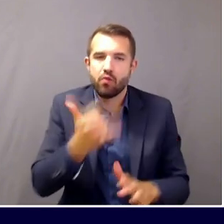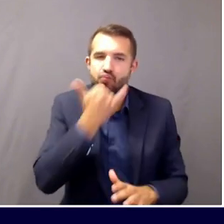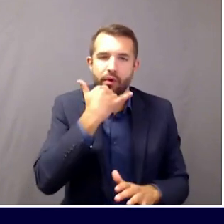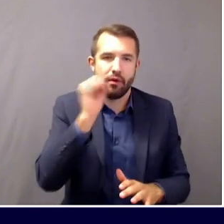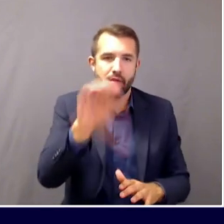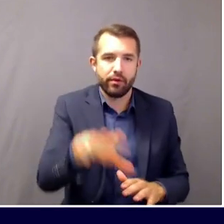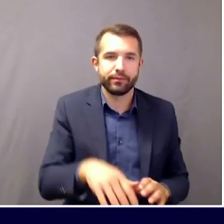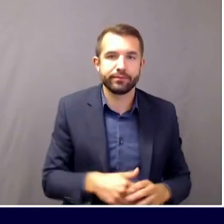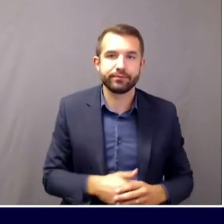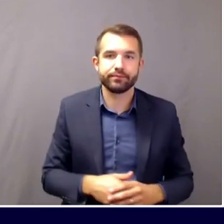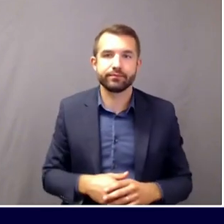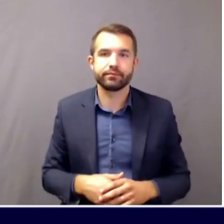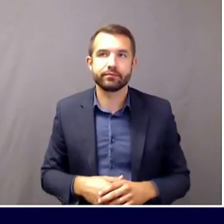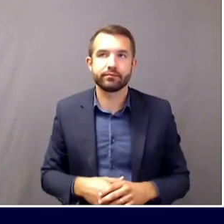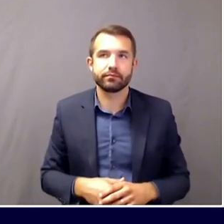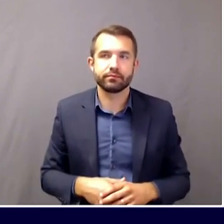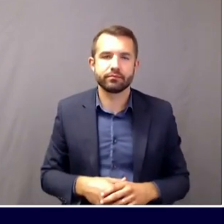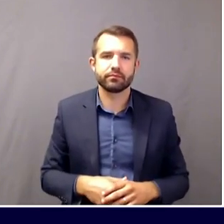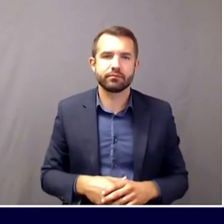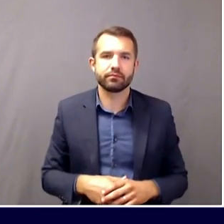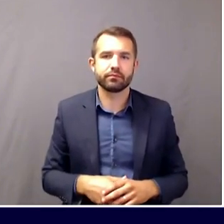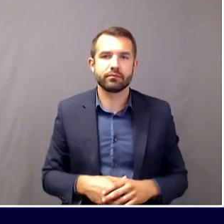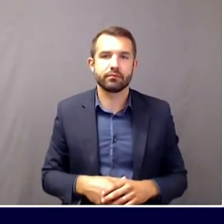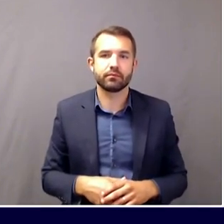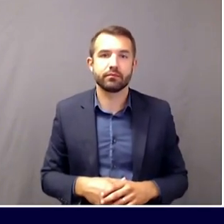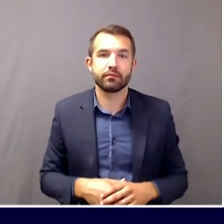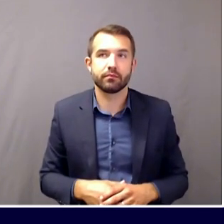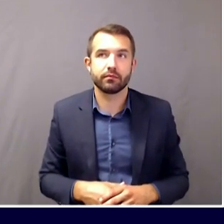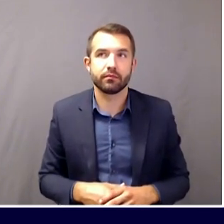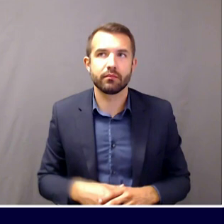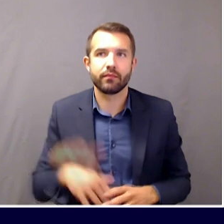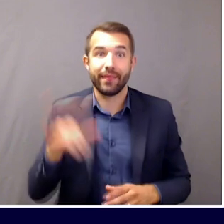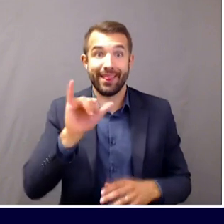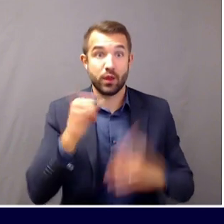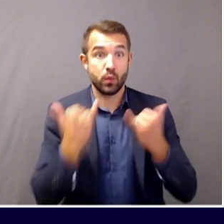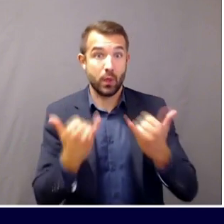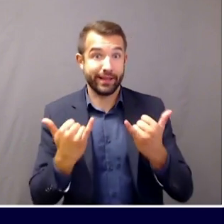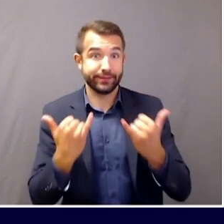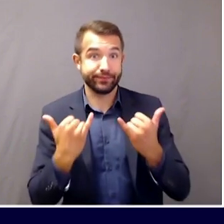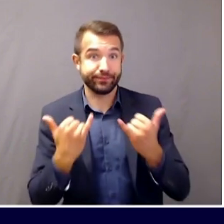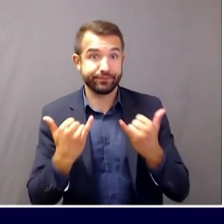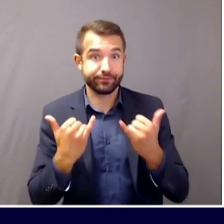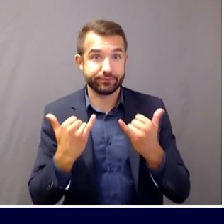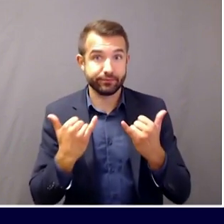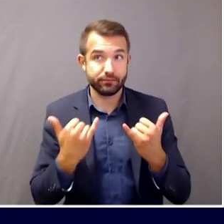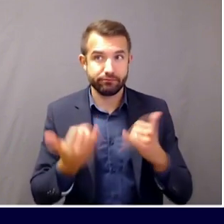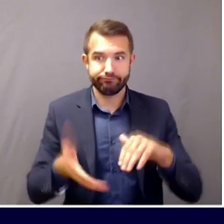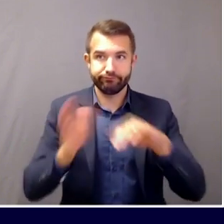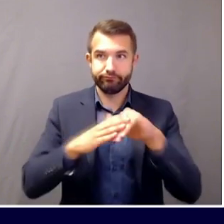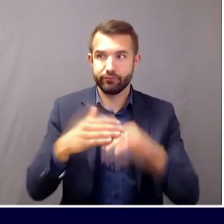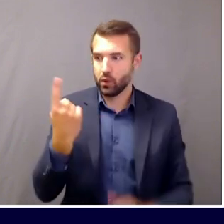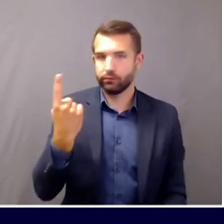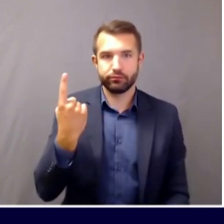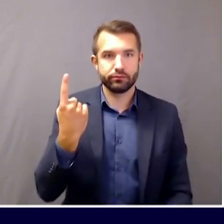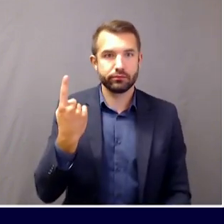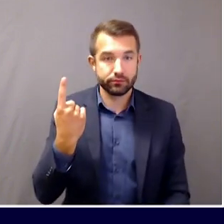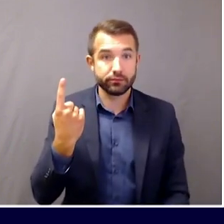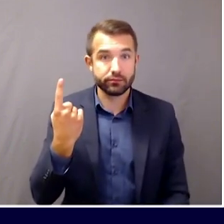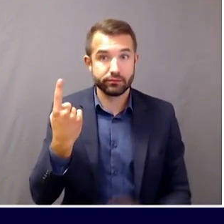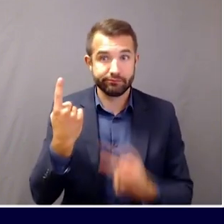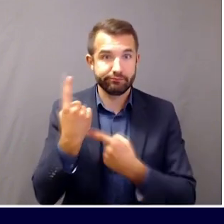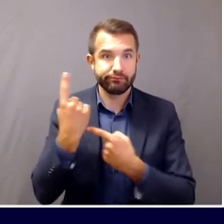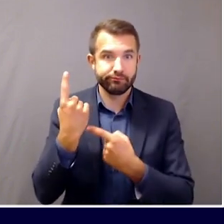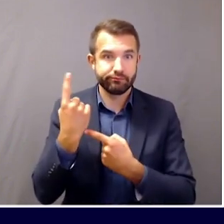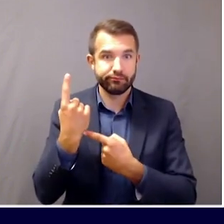describe the day like today where we have a net positive of one as a day where the count grew by one? Because I